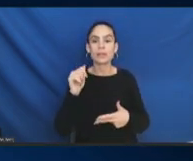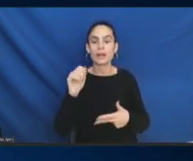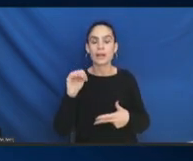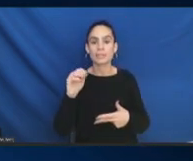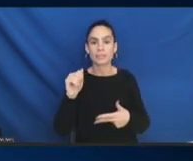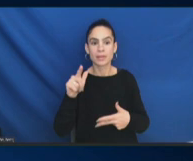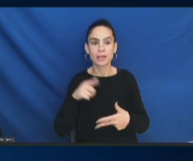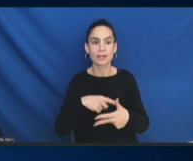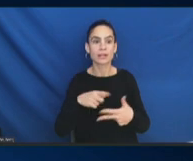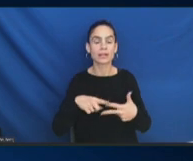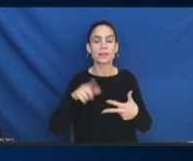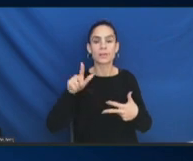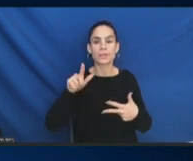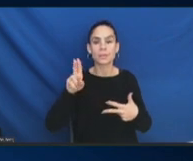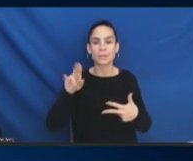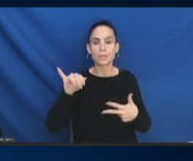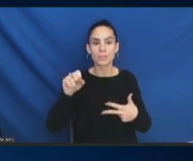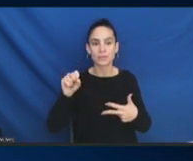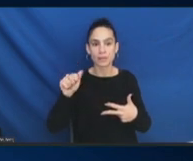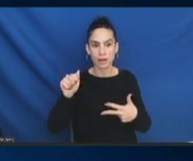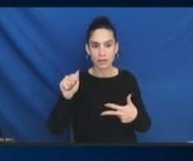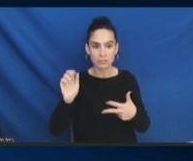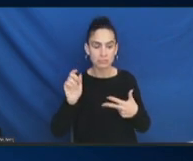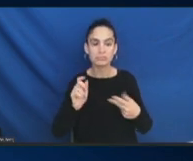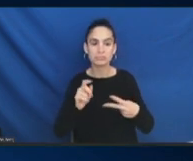Great. Language access.